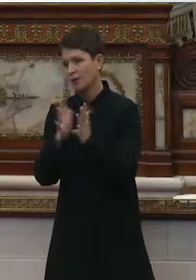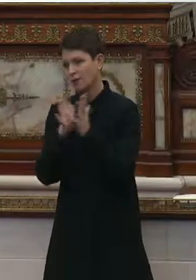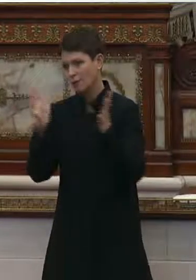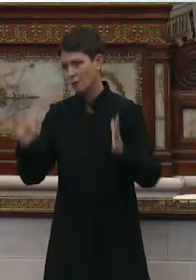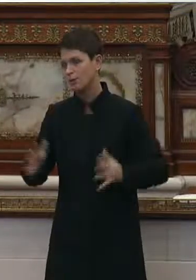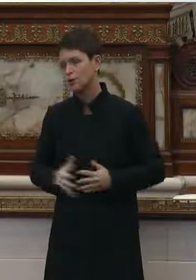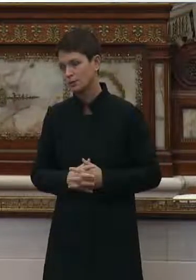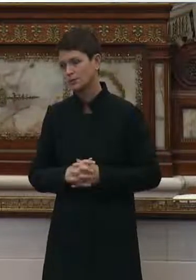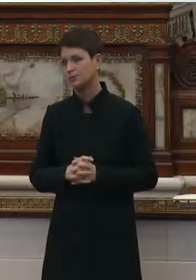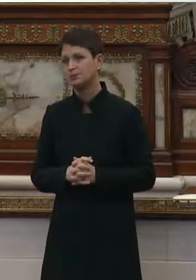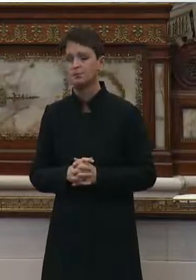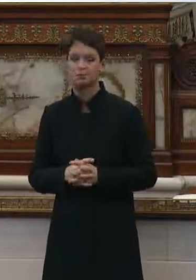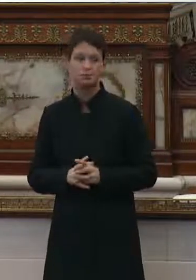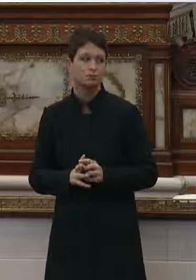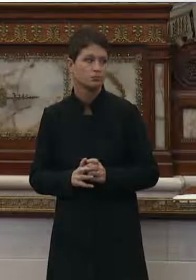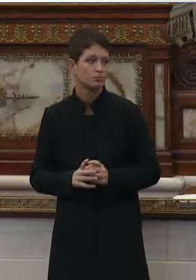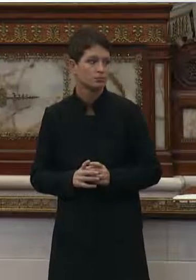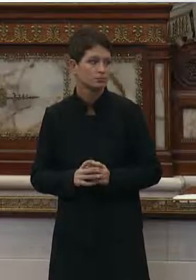very much.